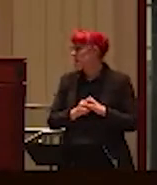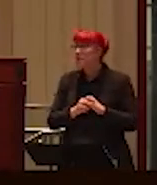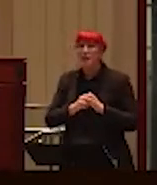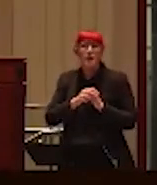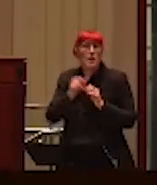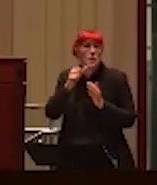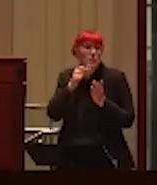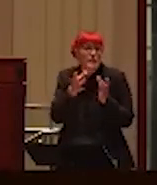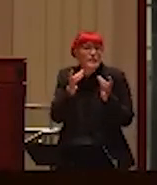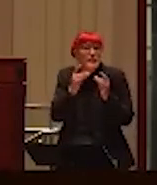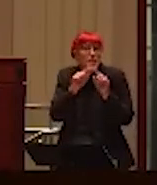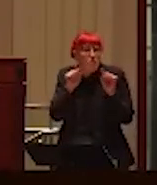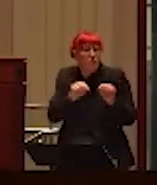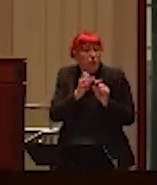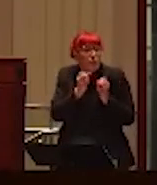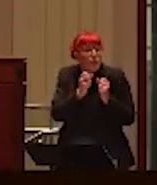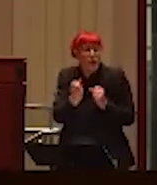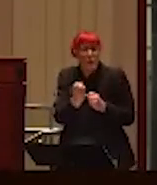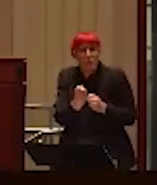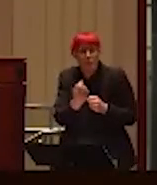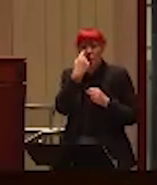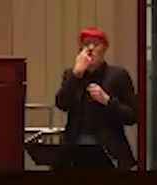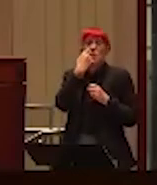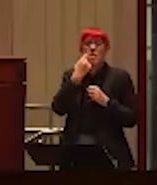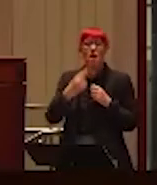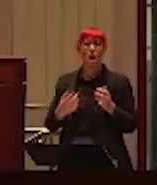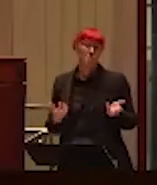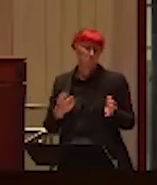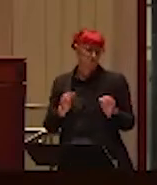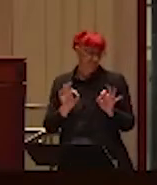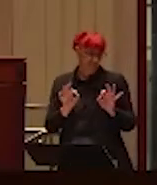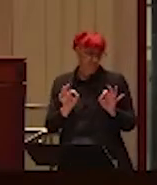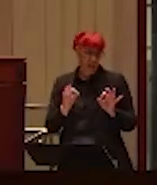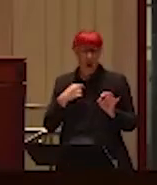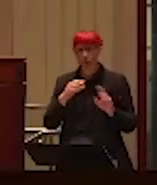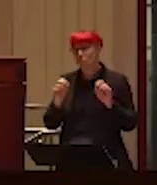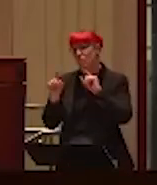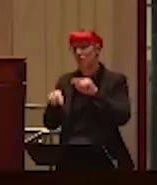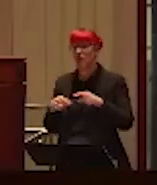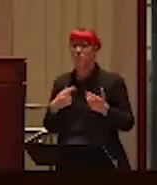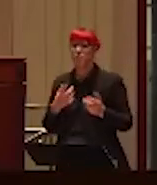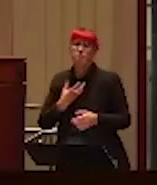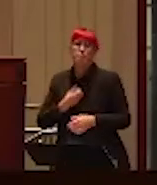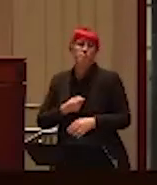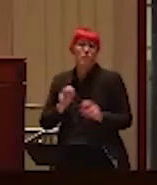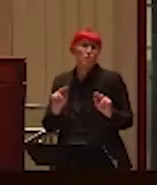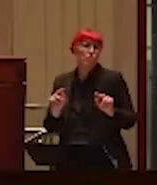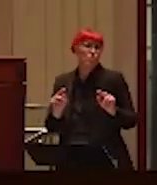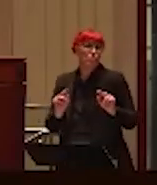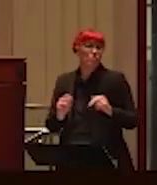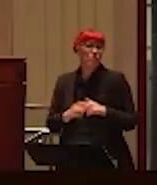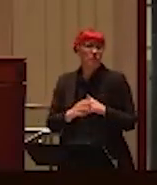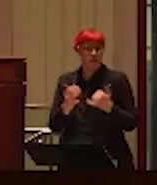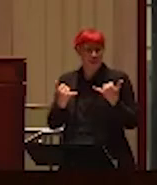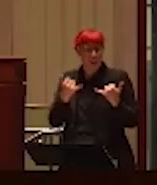and threw it in my face, you know. So, yeah, not really a big deal. I didn't respond to it particularly, but what I, what I now